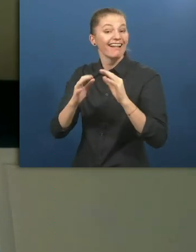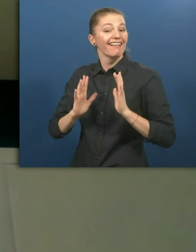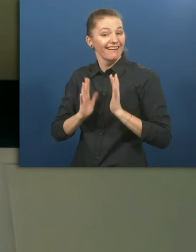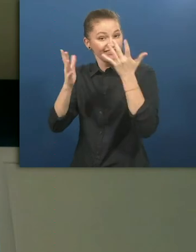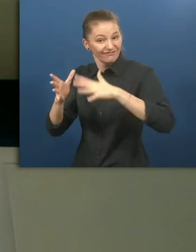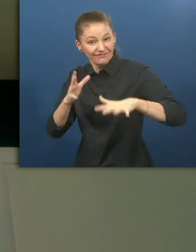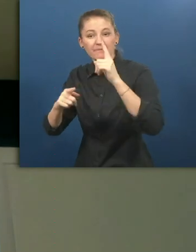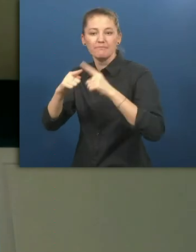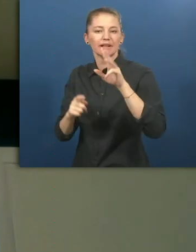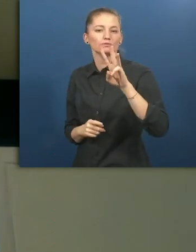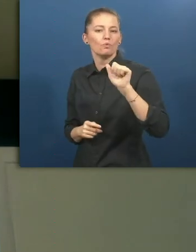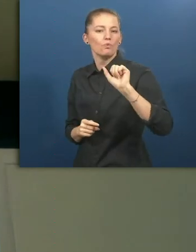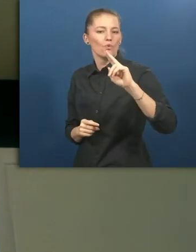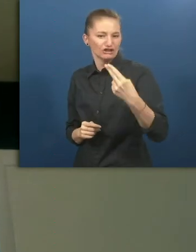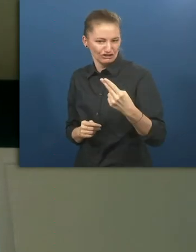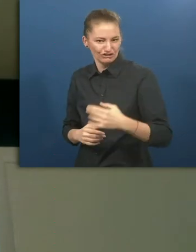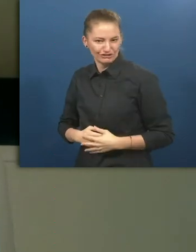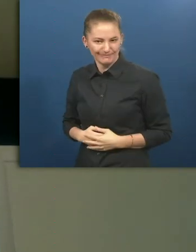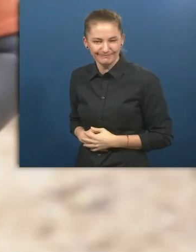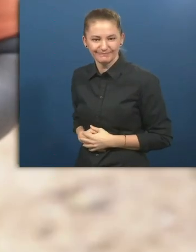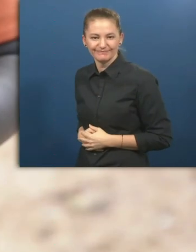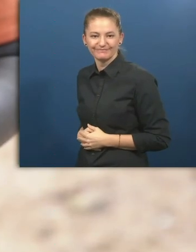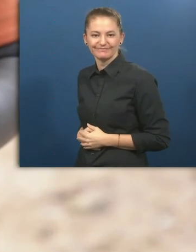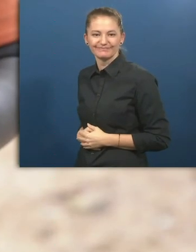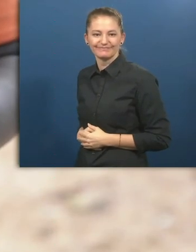on livelihoods and wash issues.